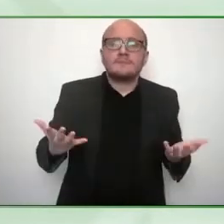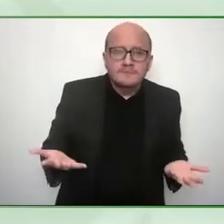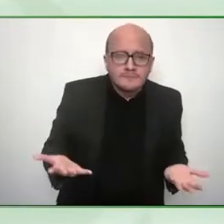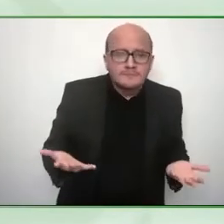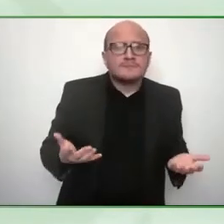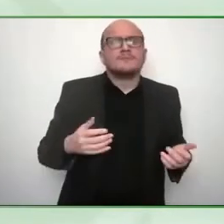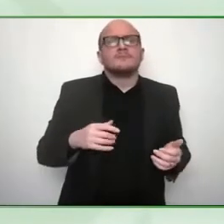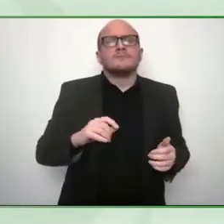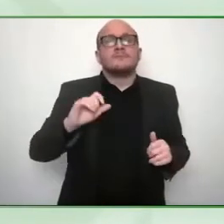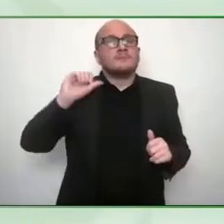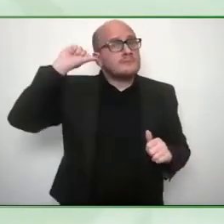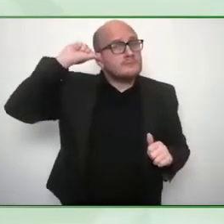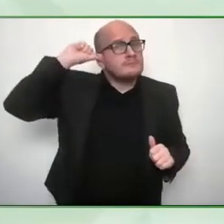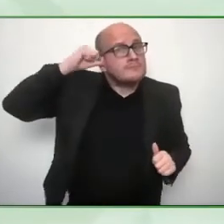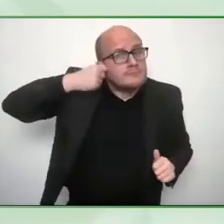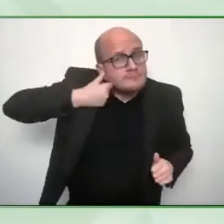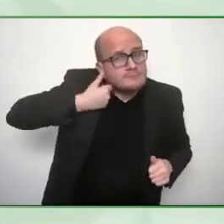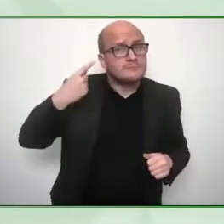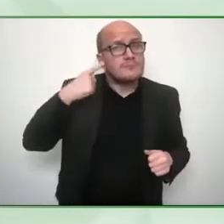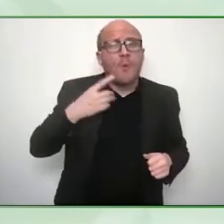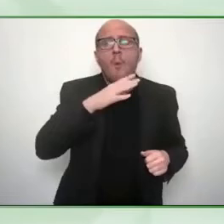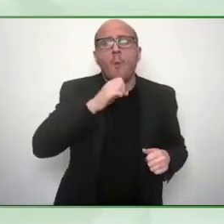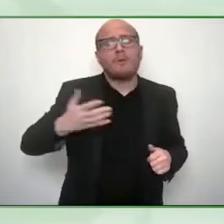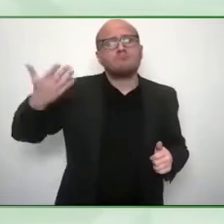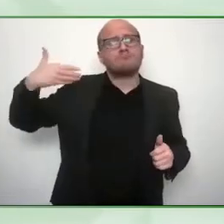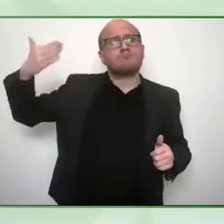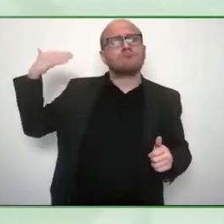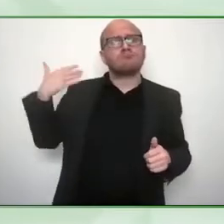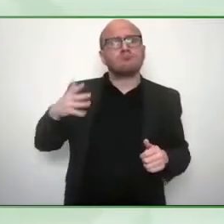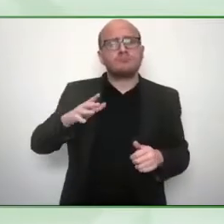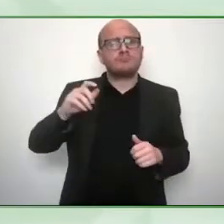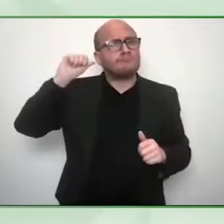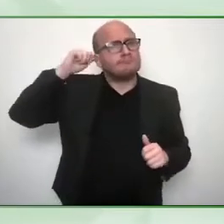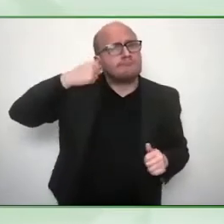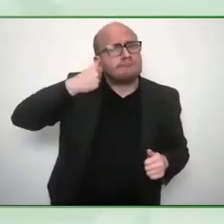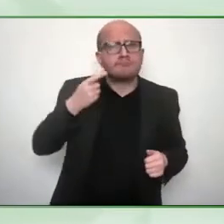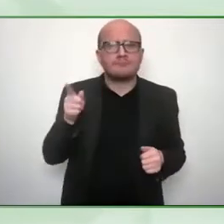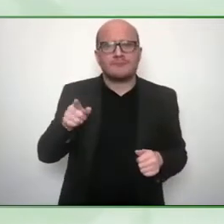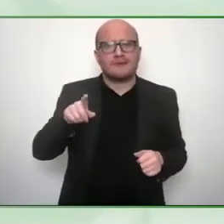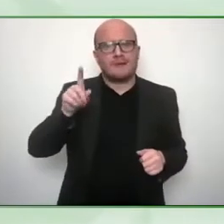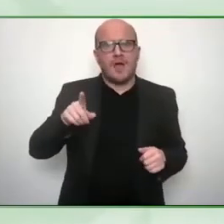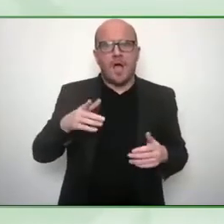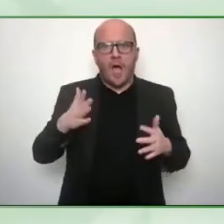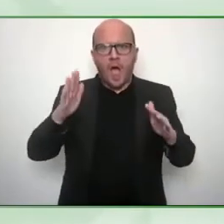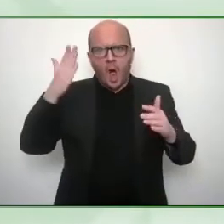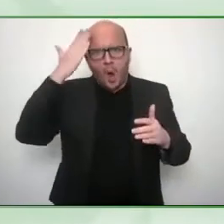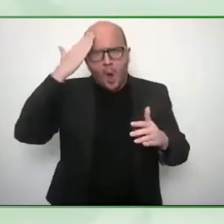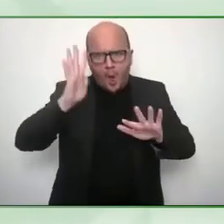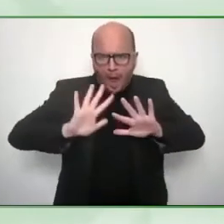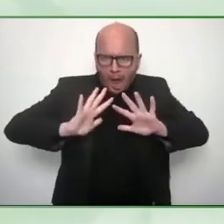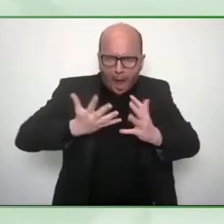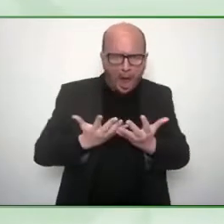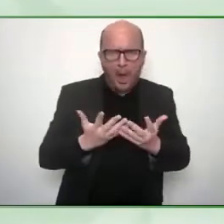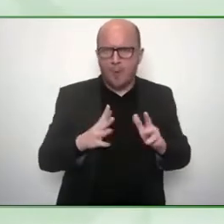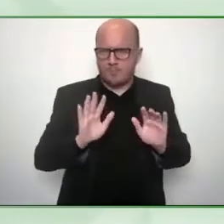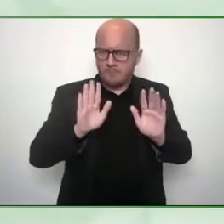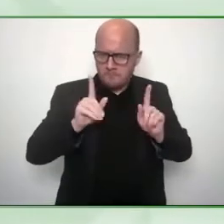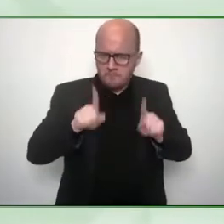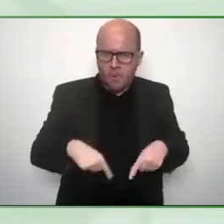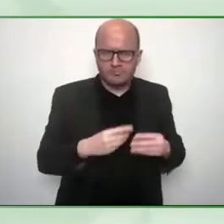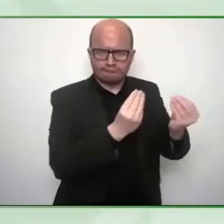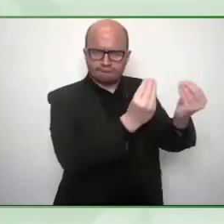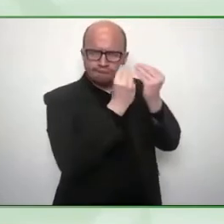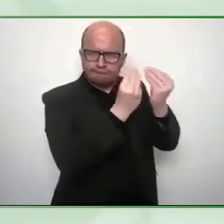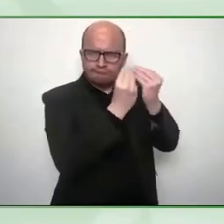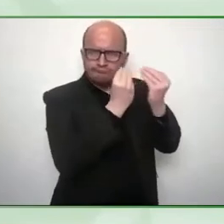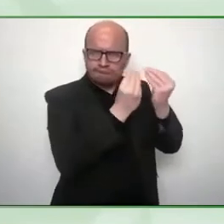myself and as we know in jordan there is limited access to that specialized hearing health care forget